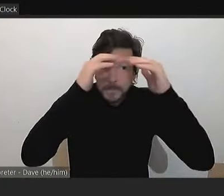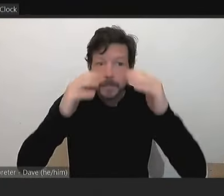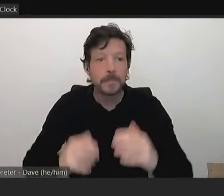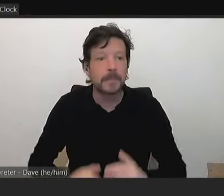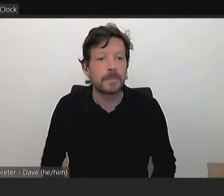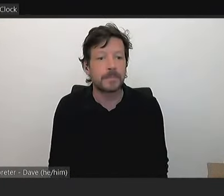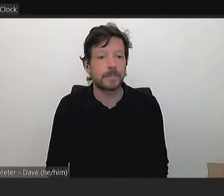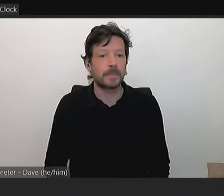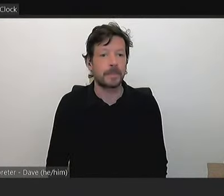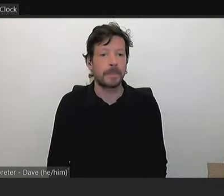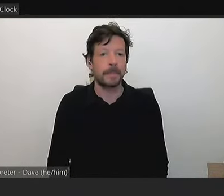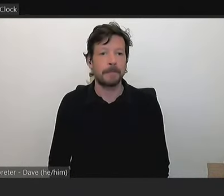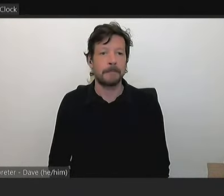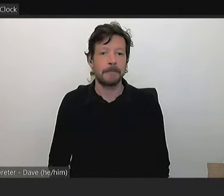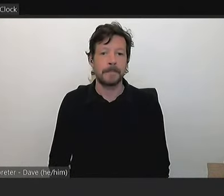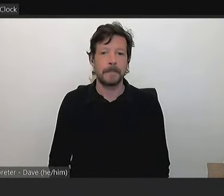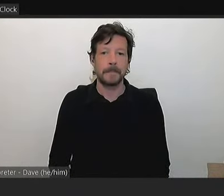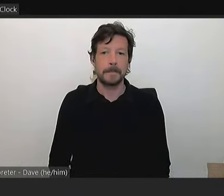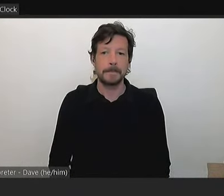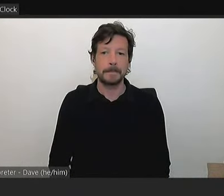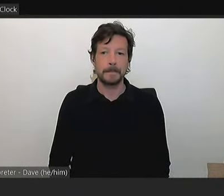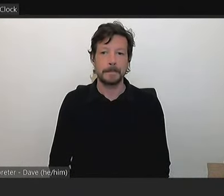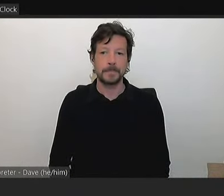Wayne, if you'd like to step up. Thank you.